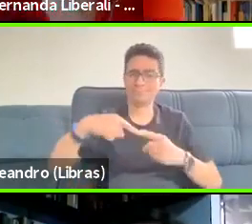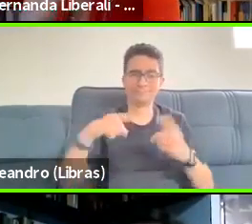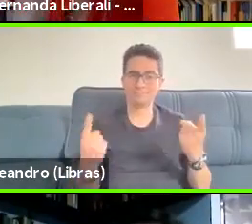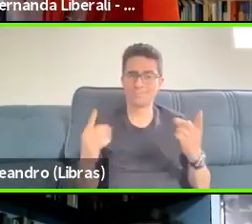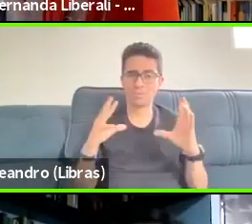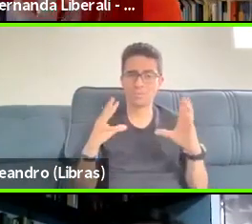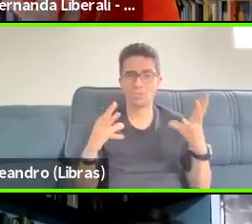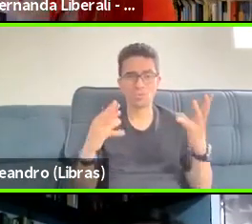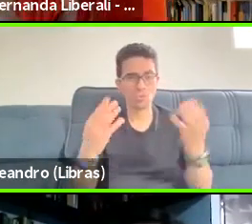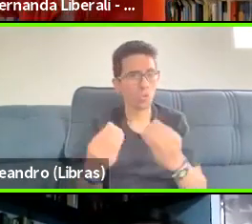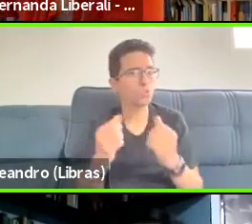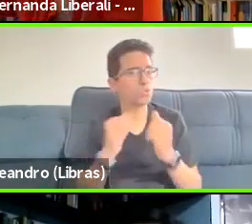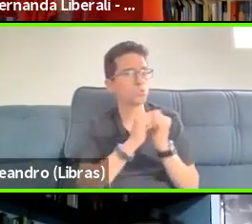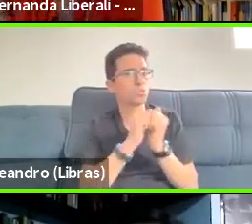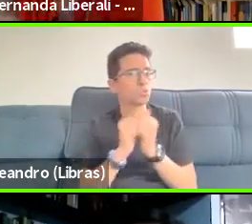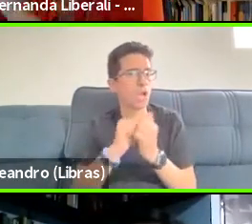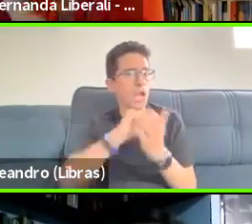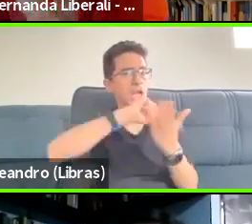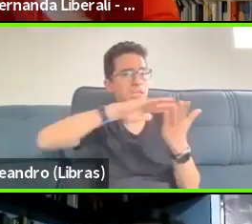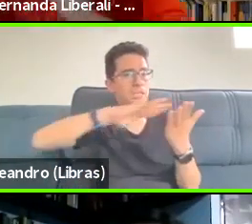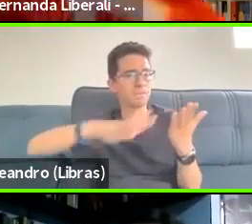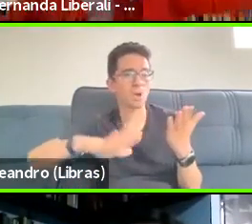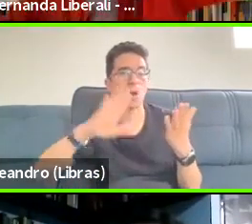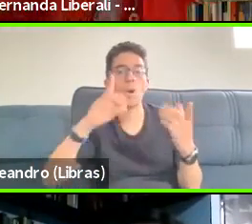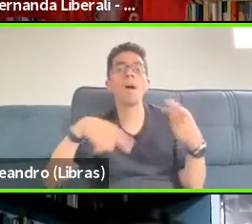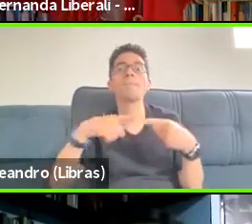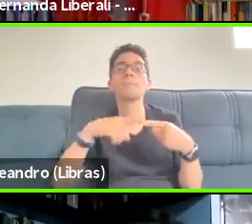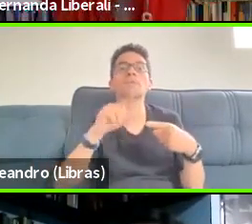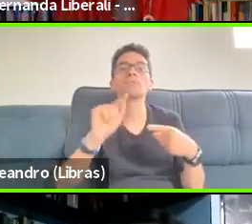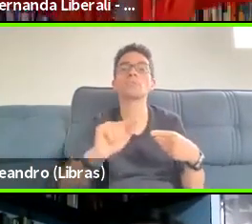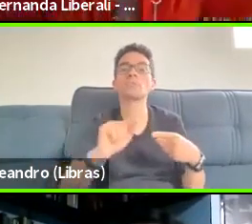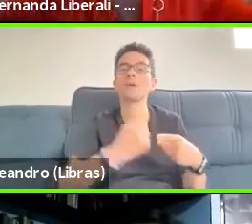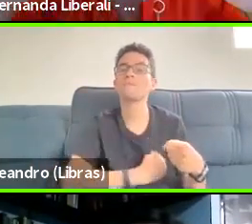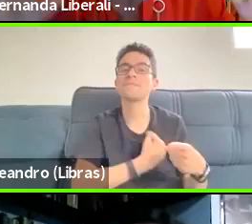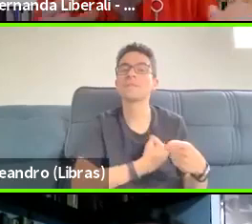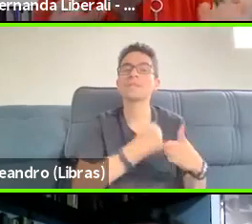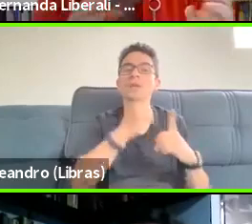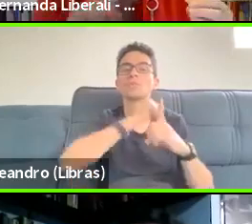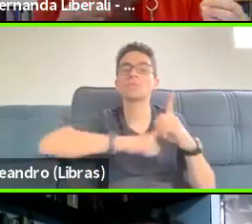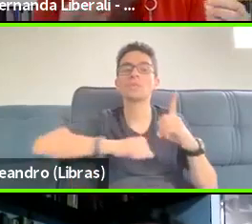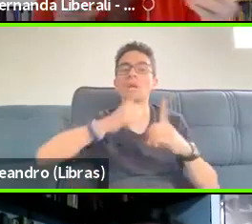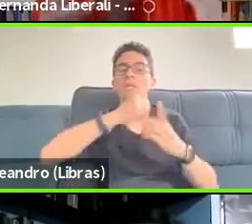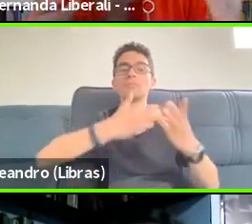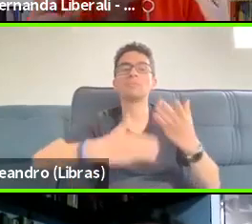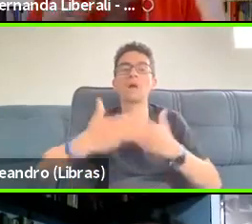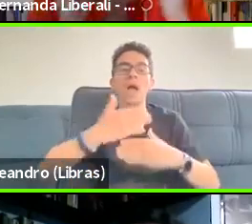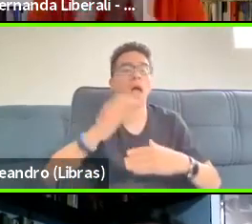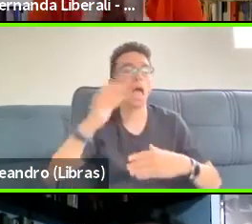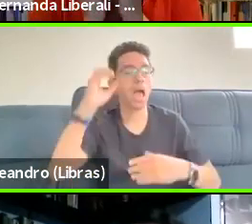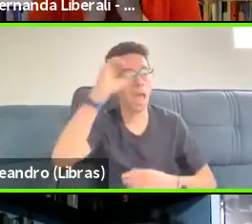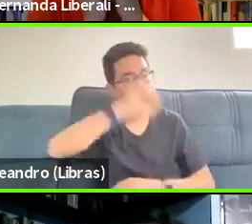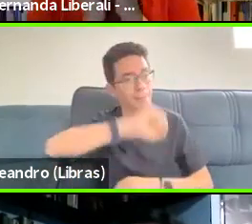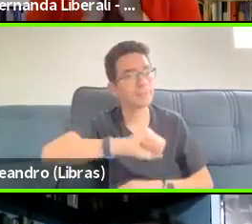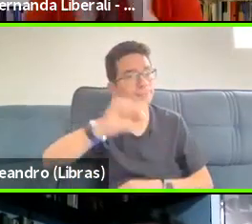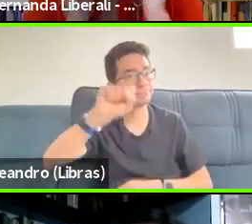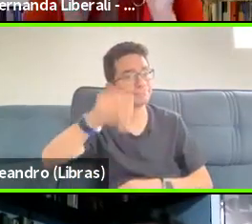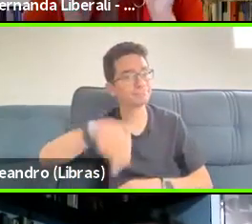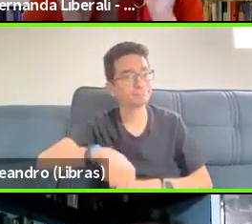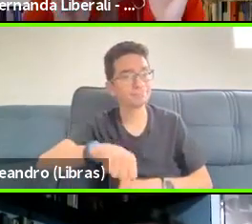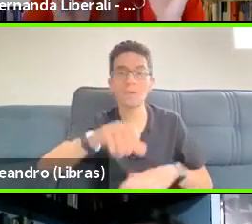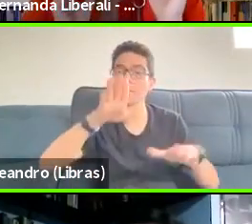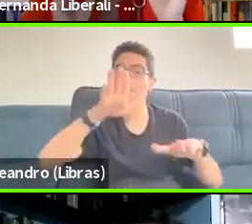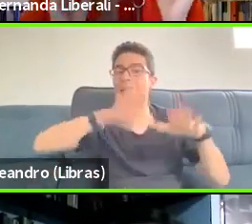is learning how to live in, in society and instruments are so many. So perhaps that's something that